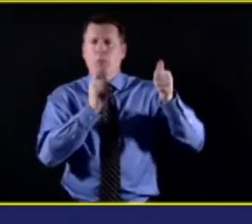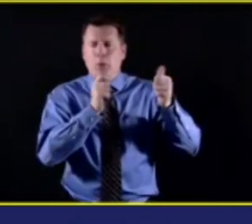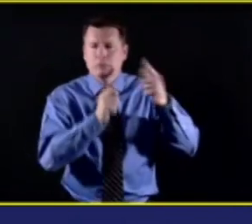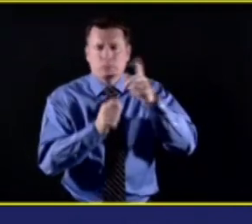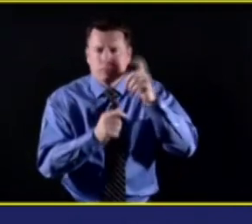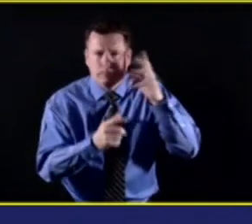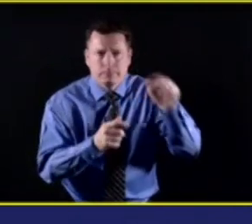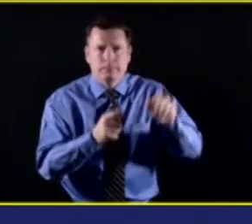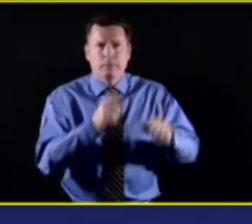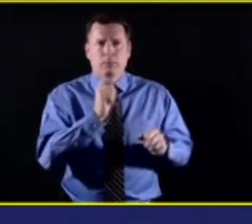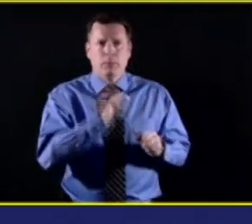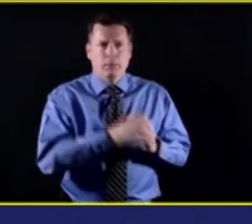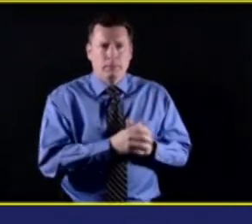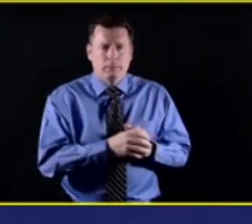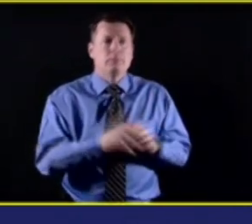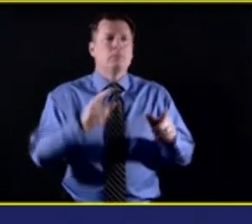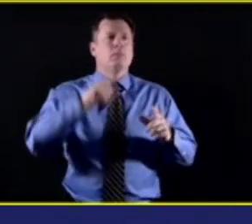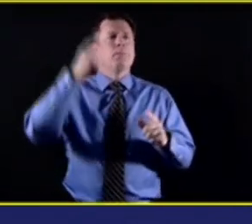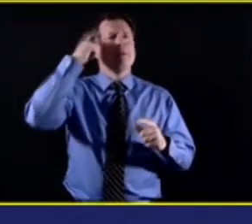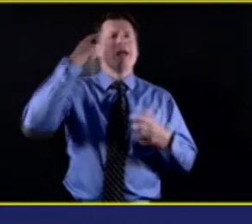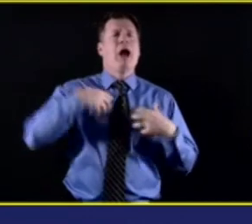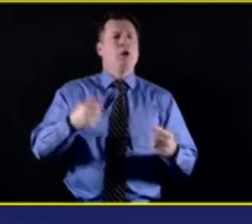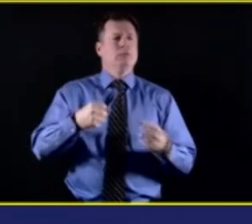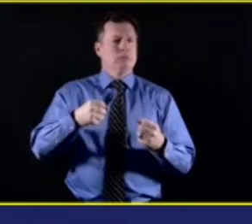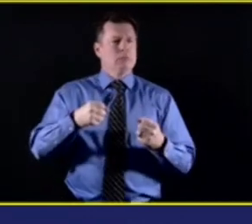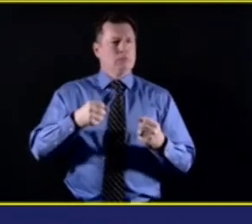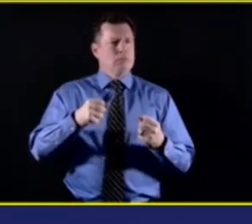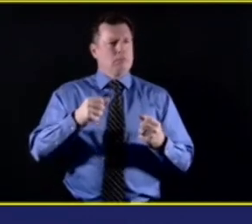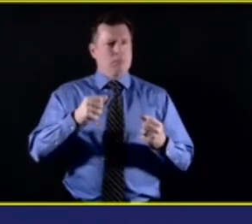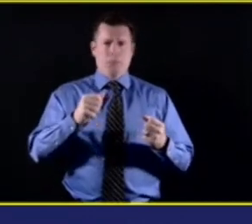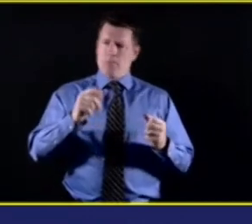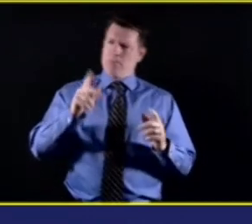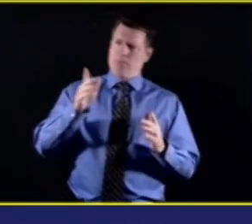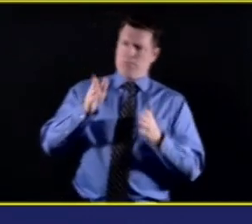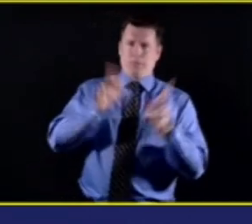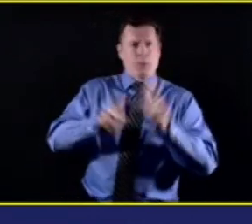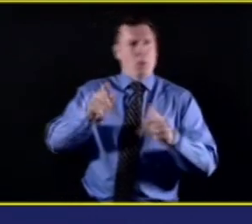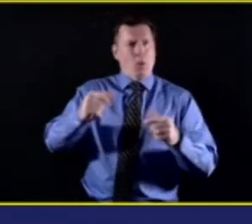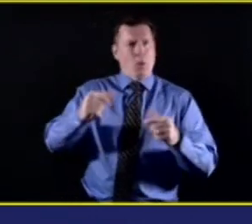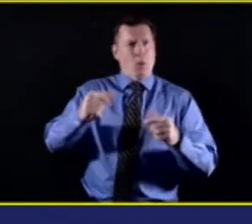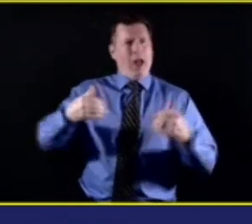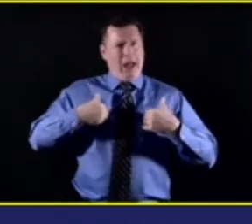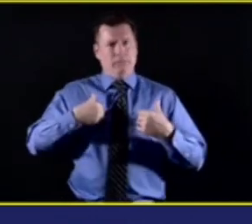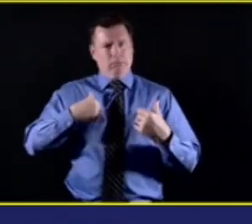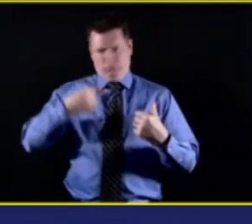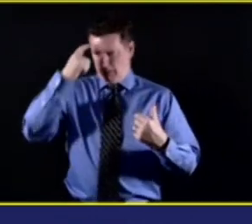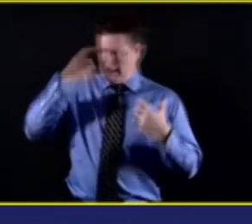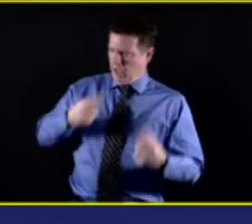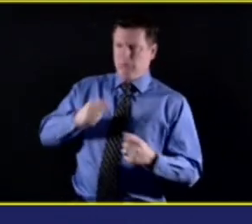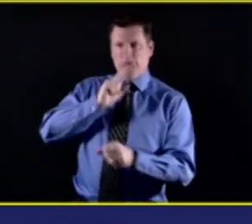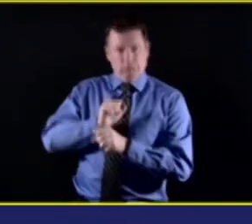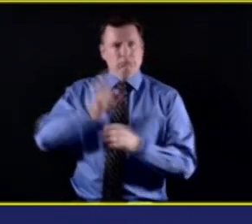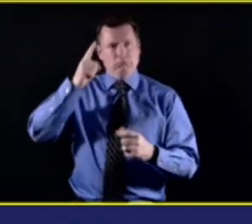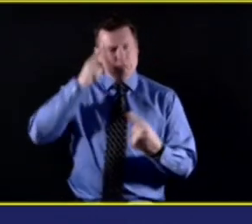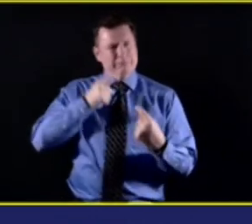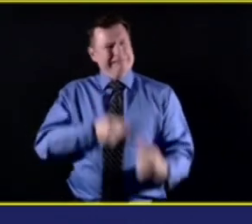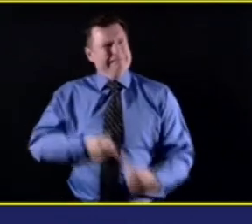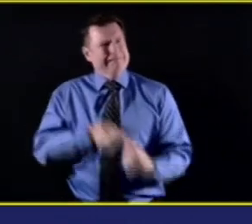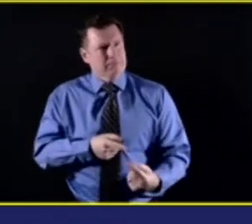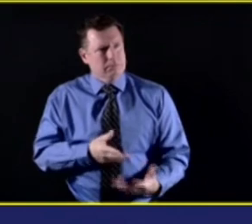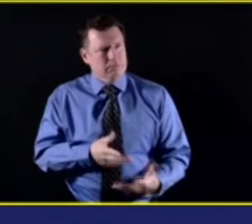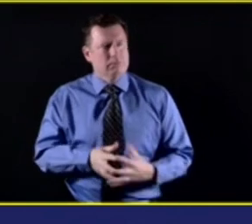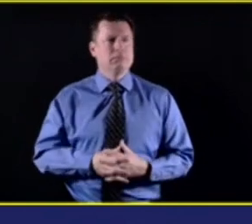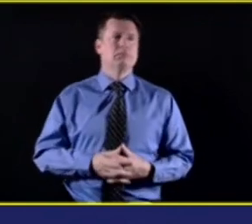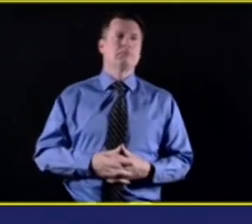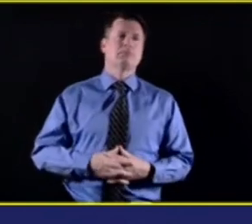issue that ought to be addressed. So knowing that those cultural norms in some of our communities, how do you need to then reach